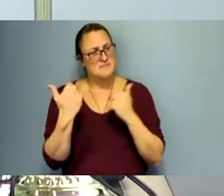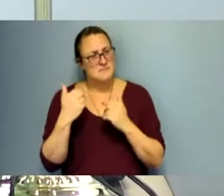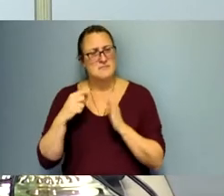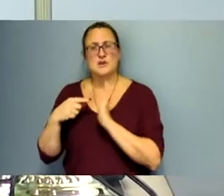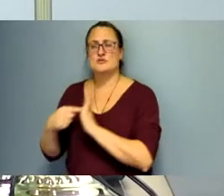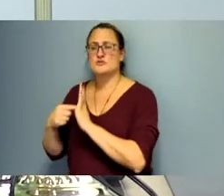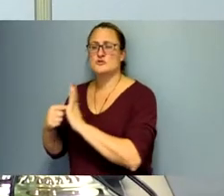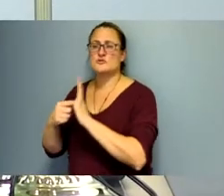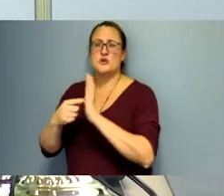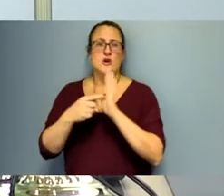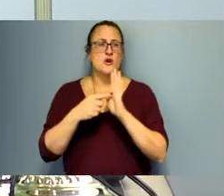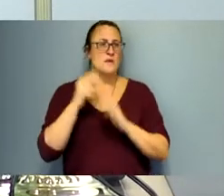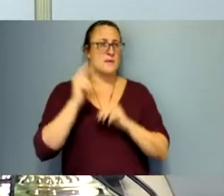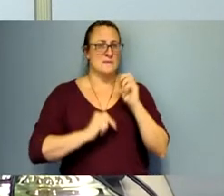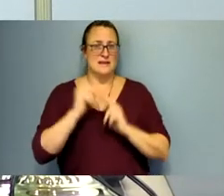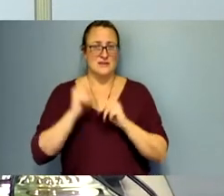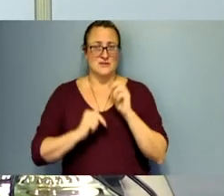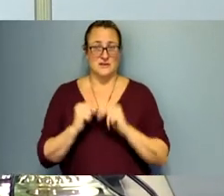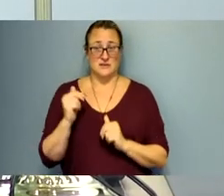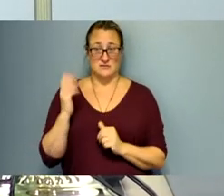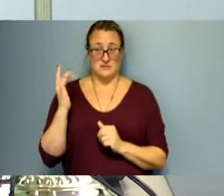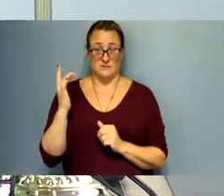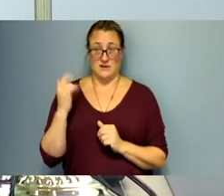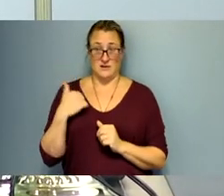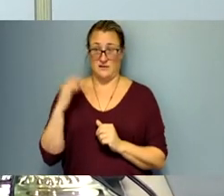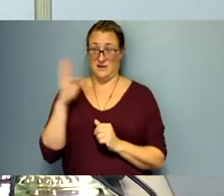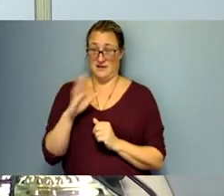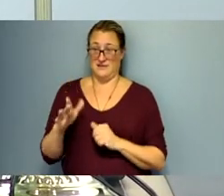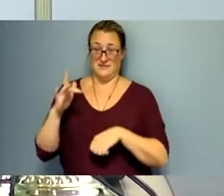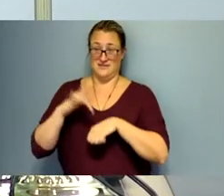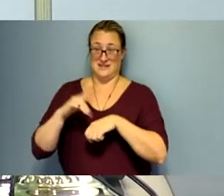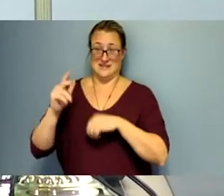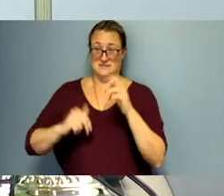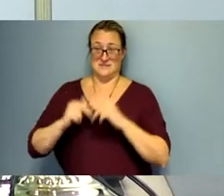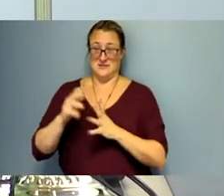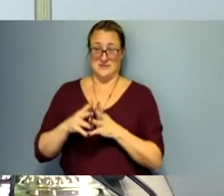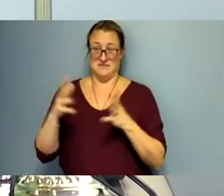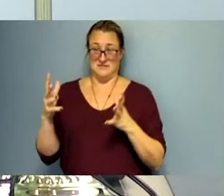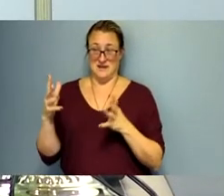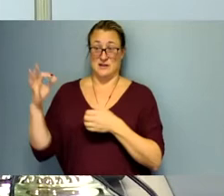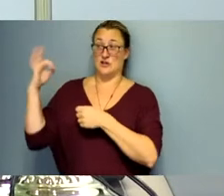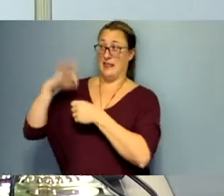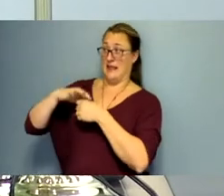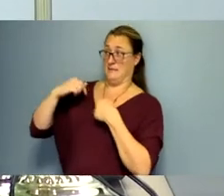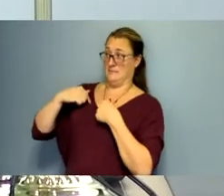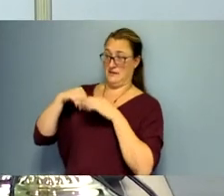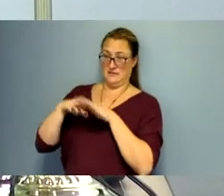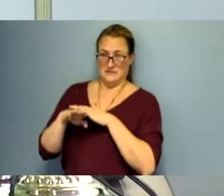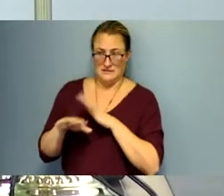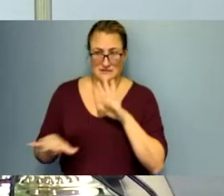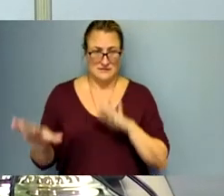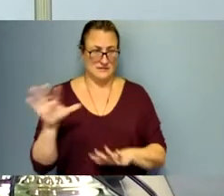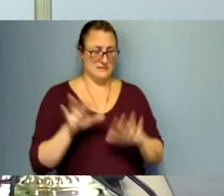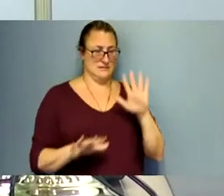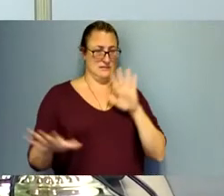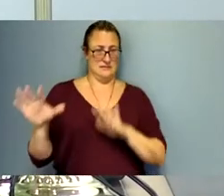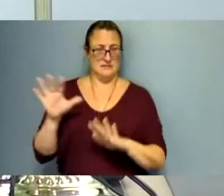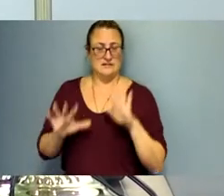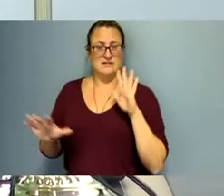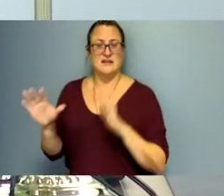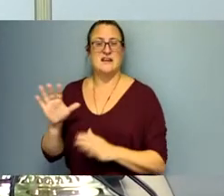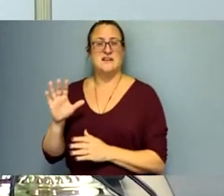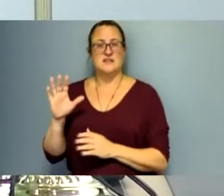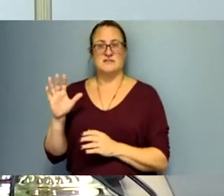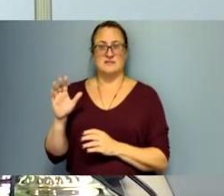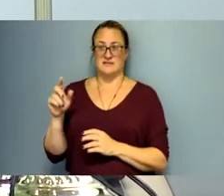because quite frankly i i had never i hadn't been in this building very much before i was elected uh didn't really know much about it and some of the row officers didn't know